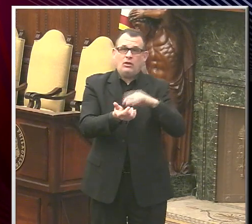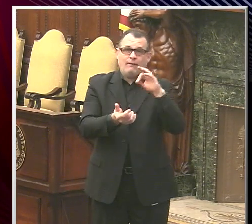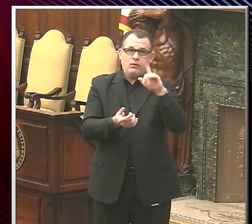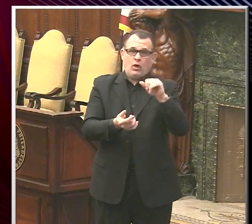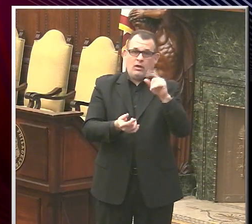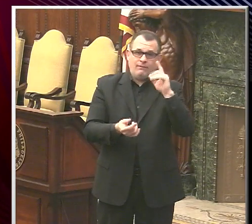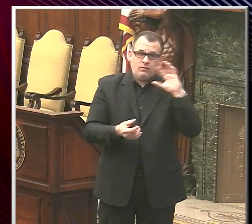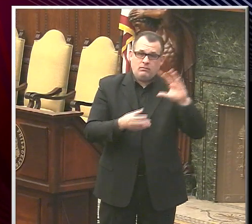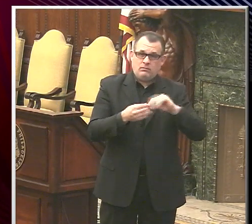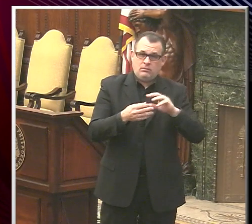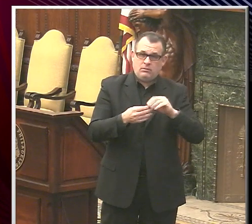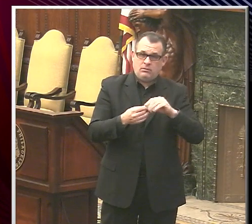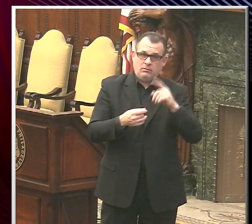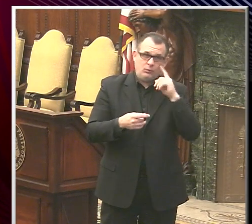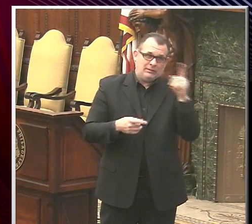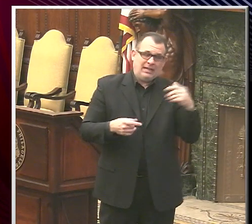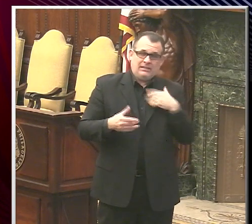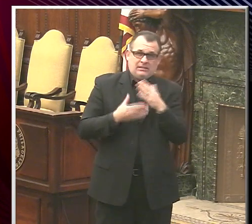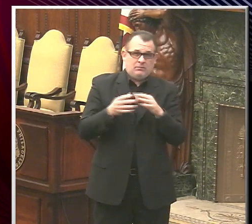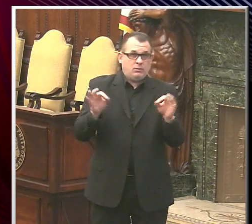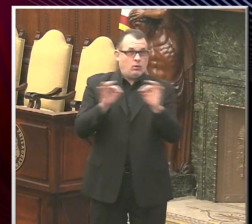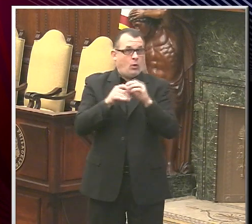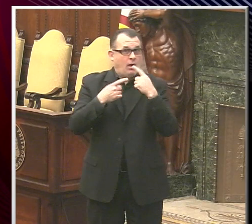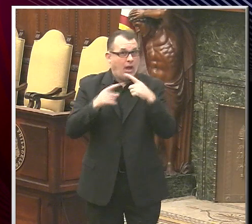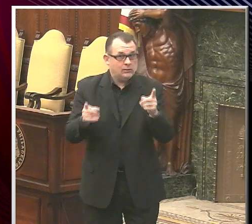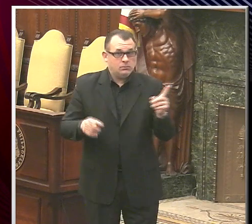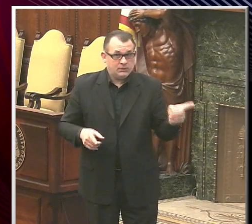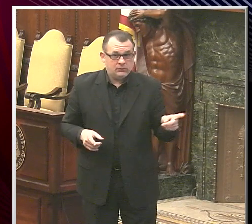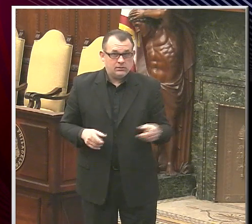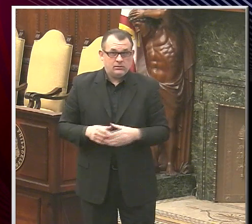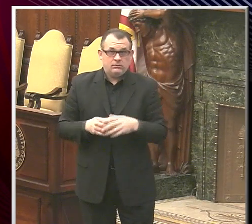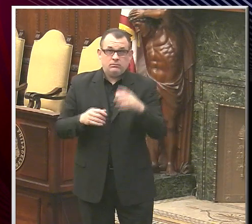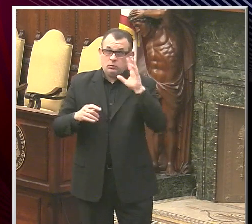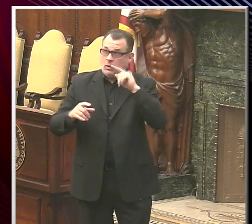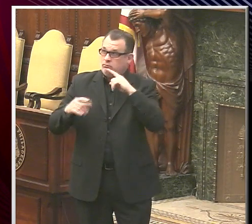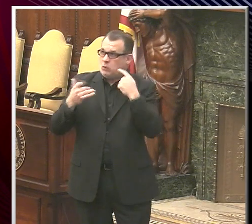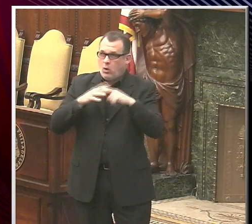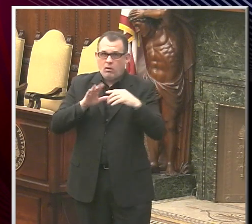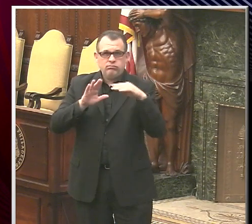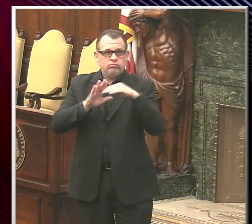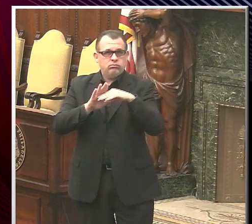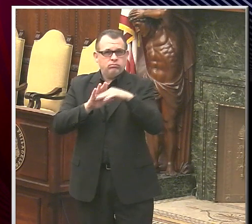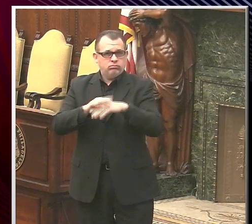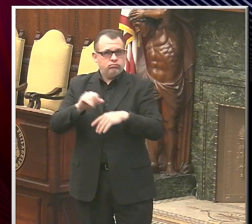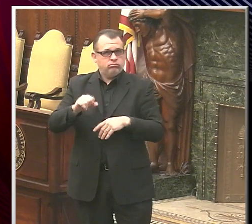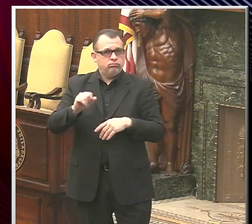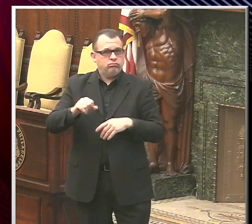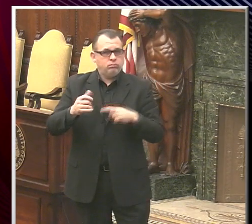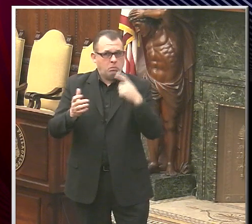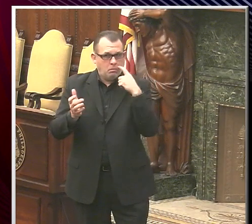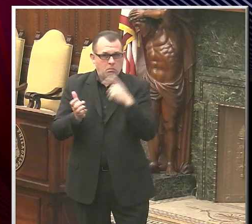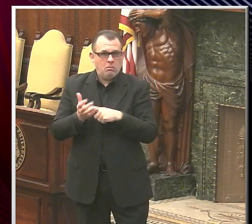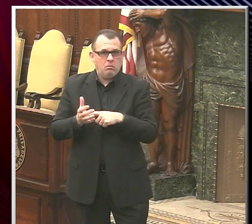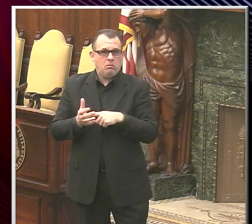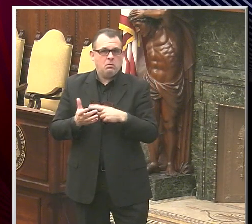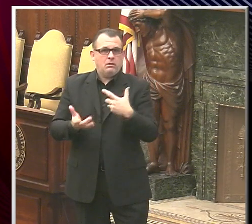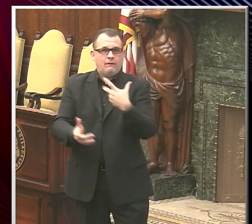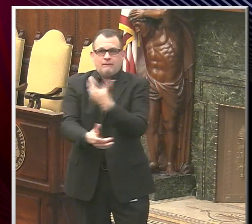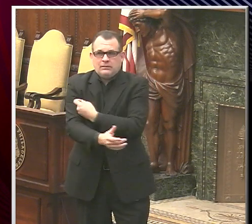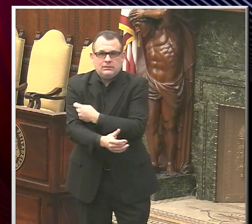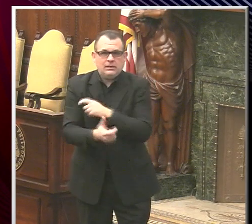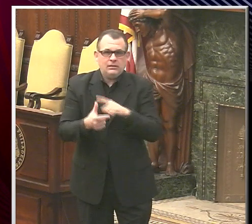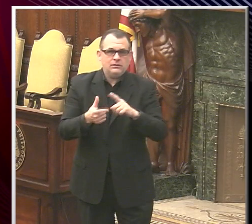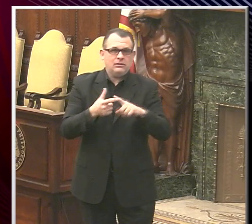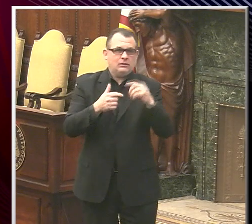Thank you, Mayor. Our COVID case accounts are falling in Philadelphia. I'll update you on the epidemic, on our vaccine program, and our restrictions.